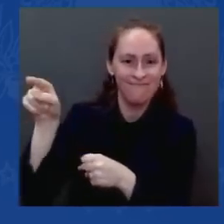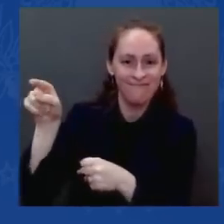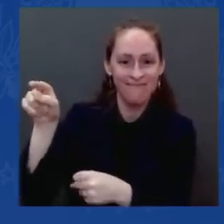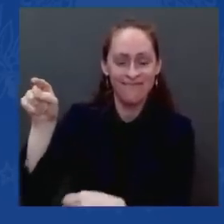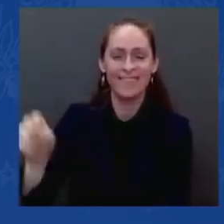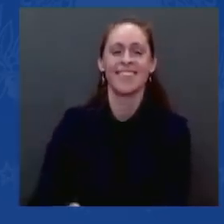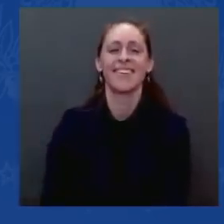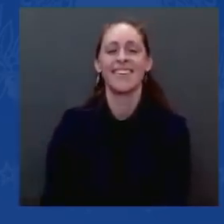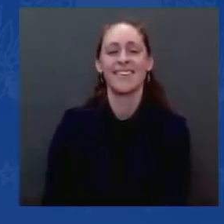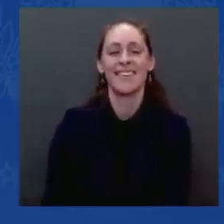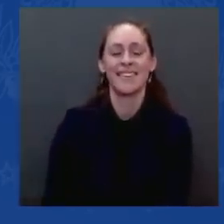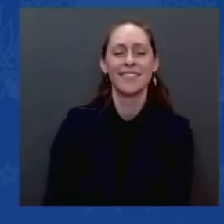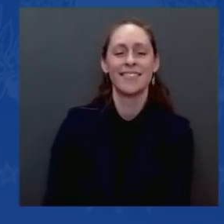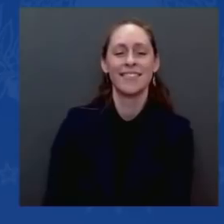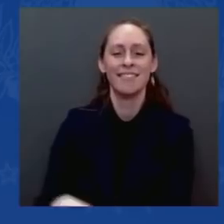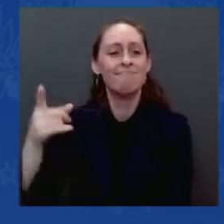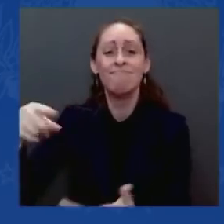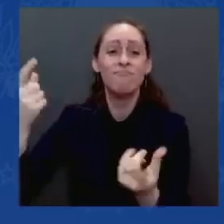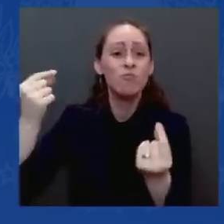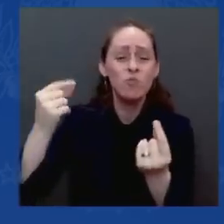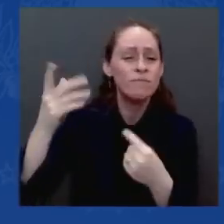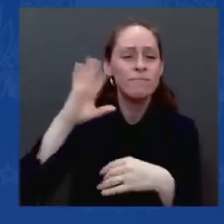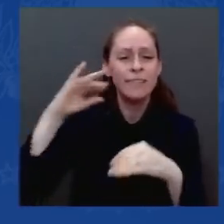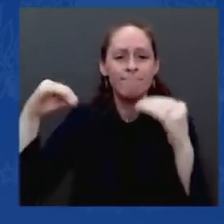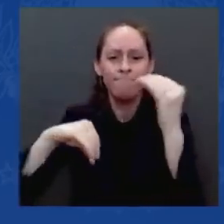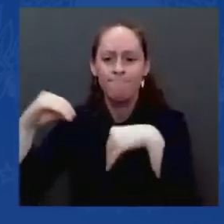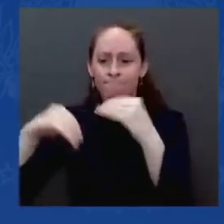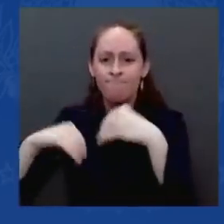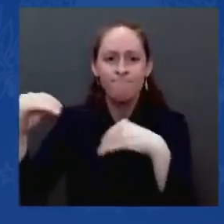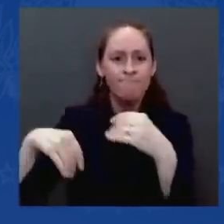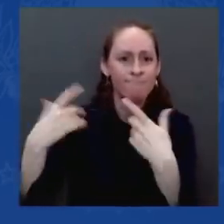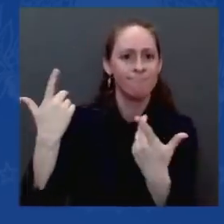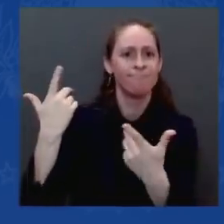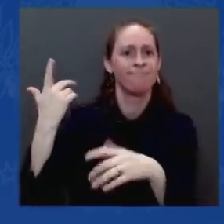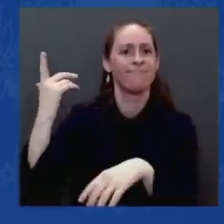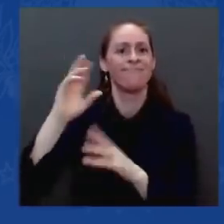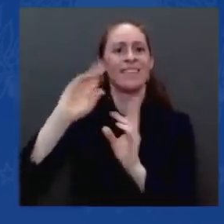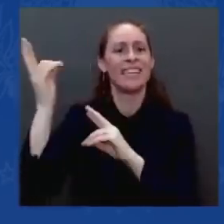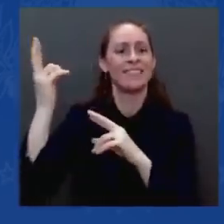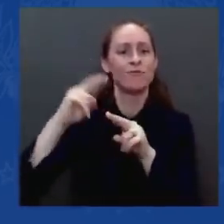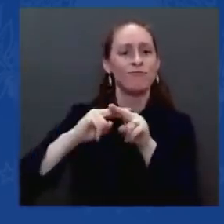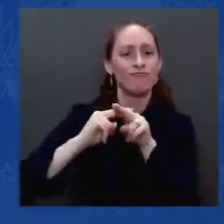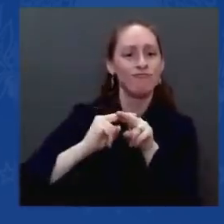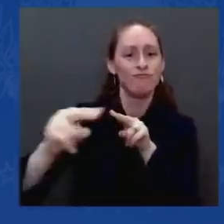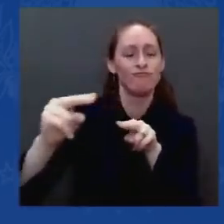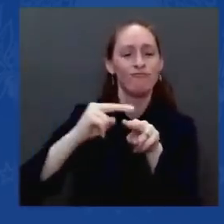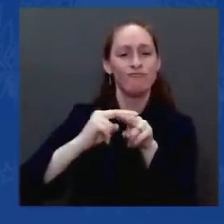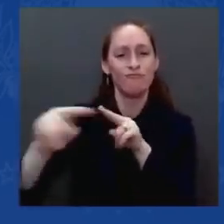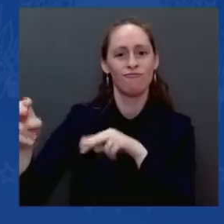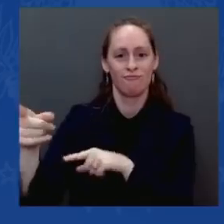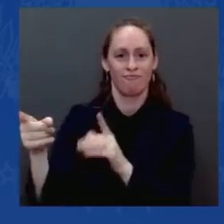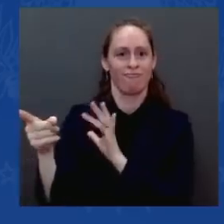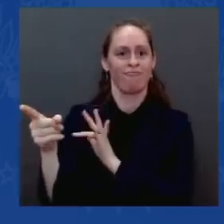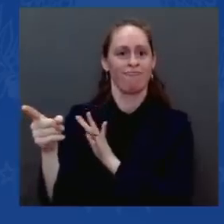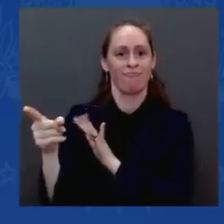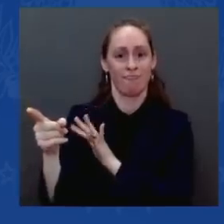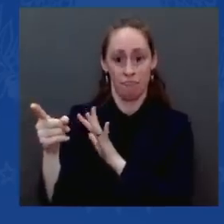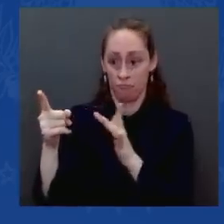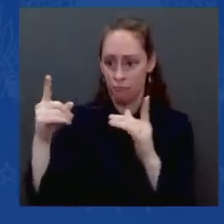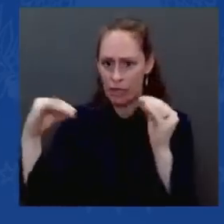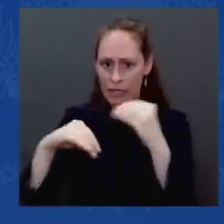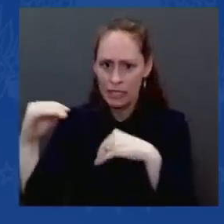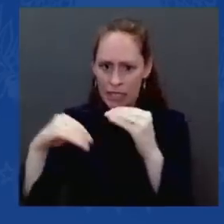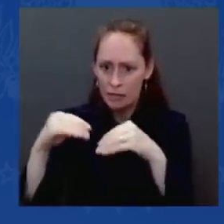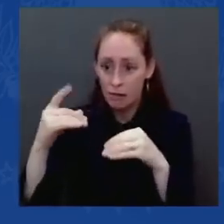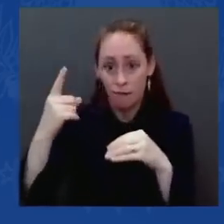and decreasing pollution, but Wabtec will also be exporting them to Canada, to Australia, and all around the world. Again, creating more good